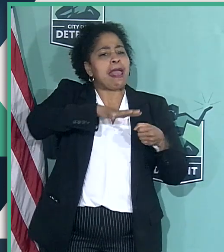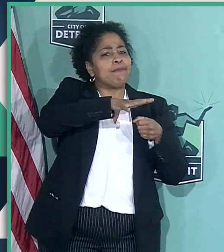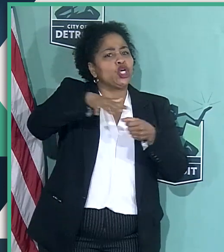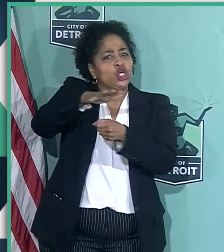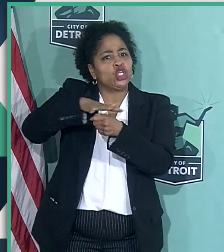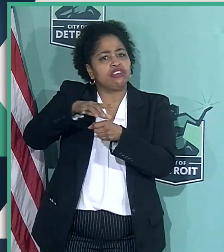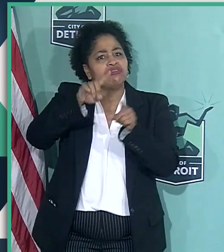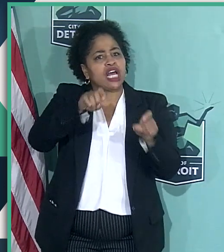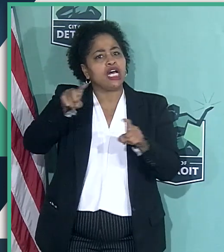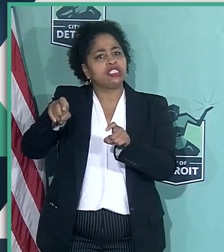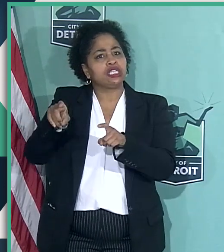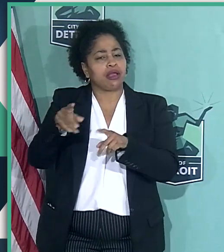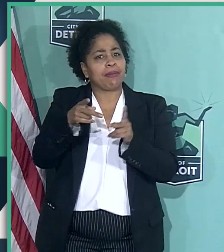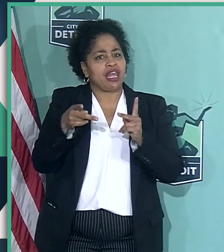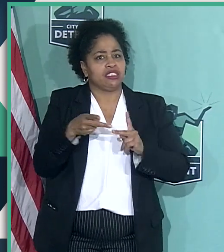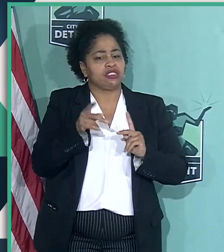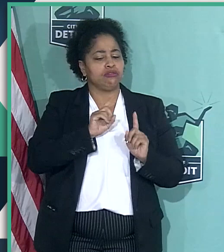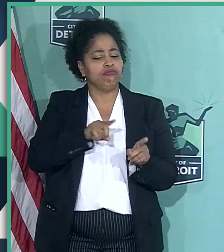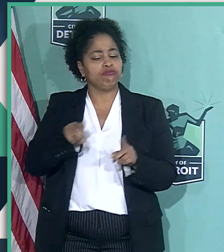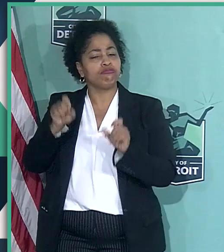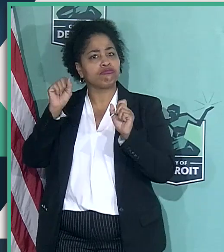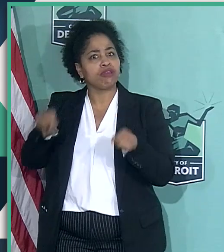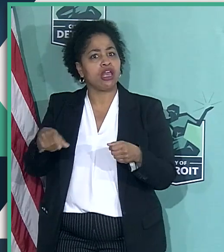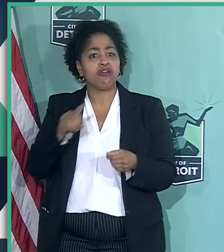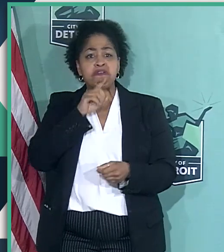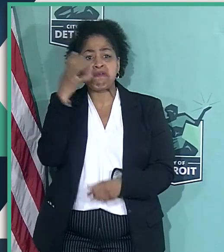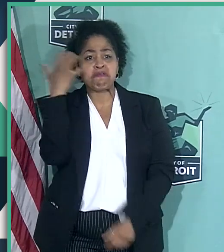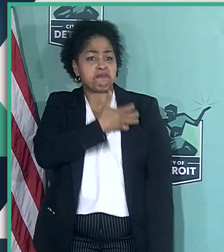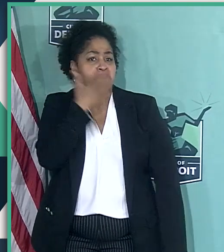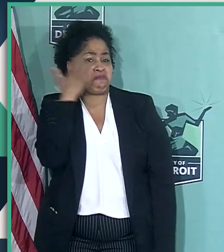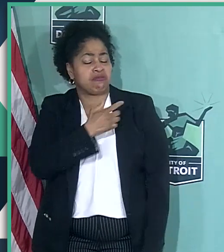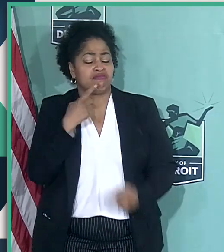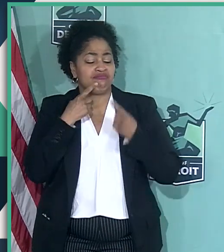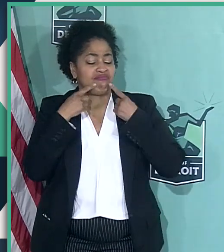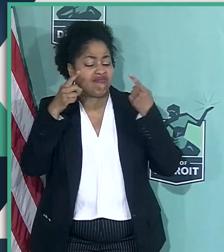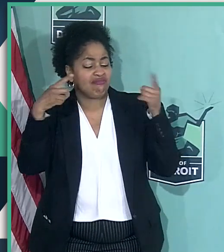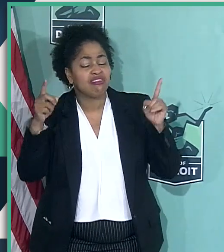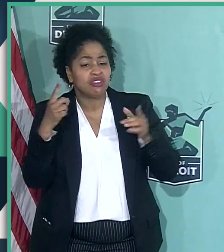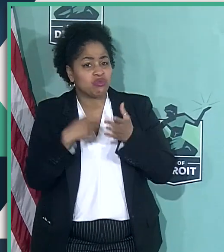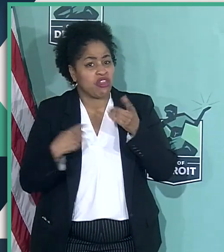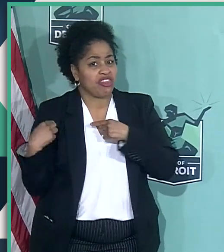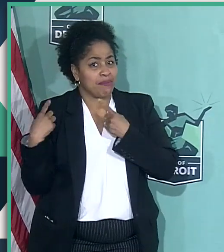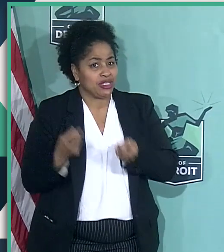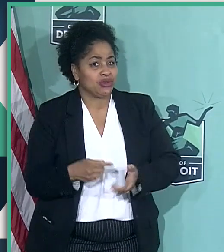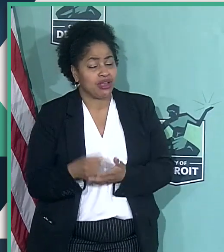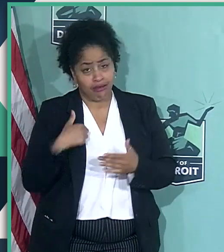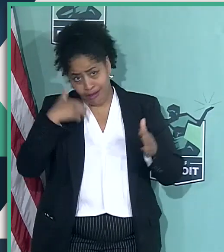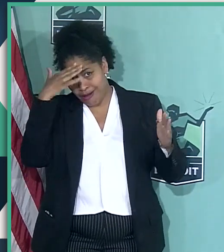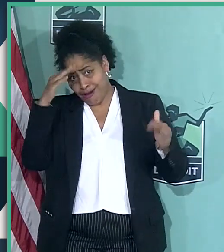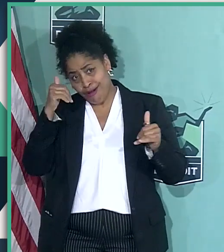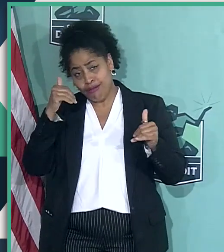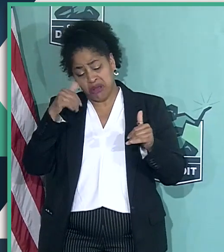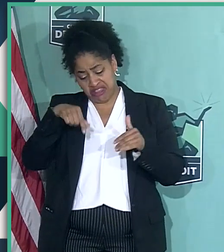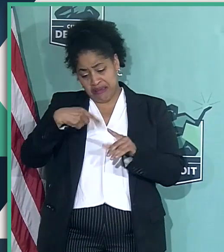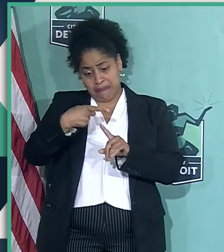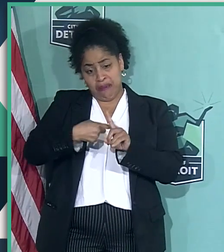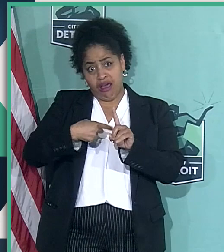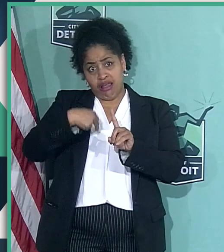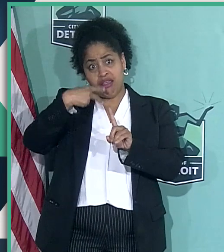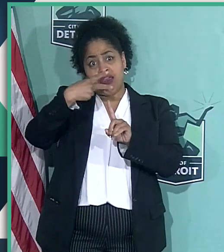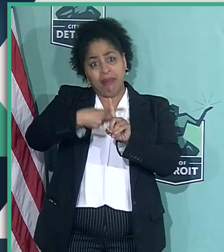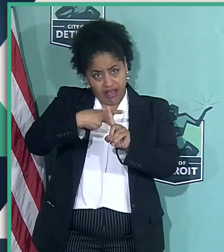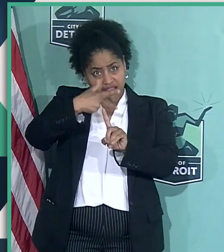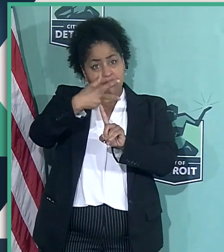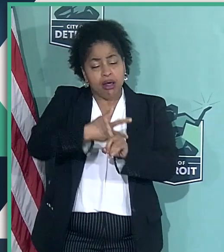It is phenomenally successful in what they're doing. It's what I hope over the next month we see more and more